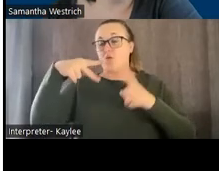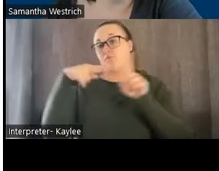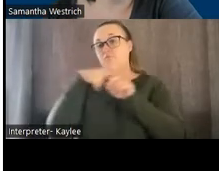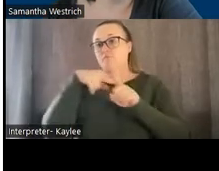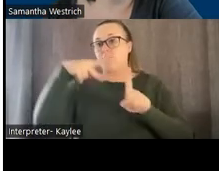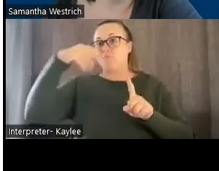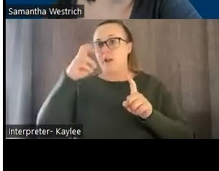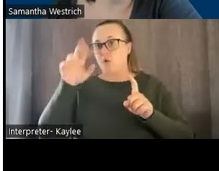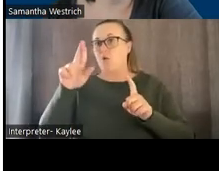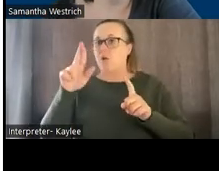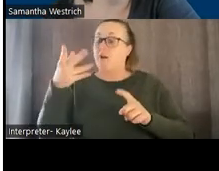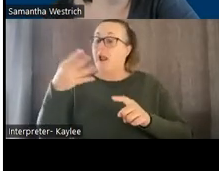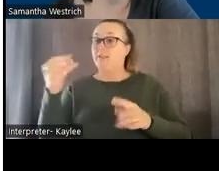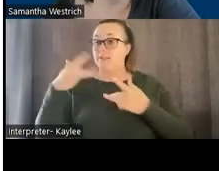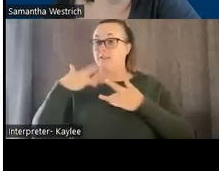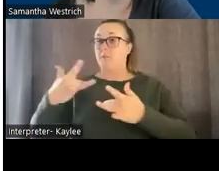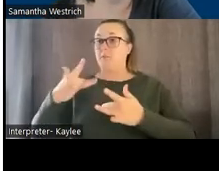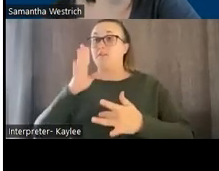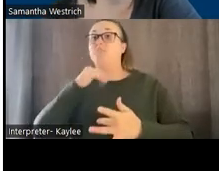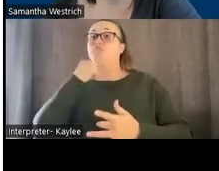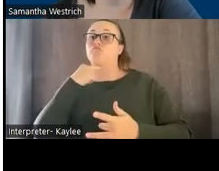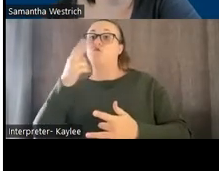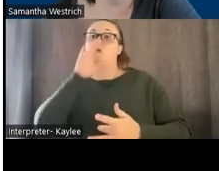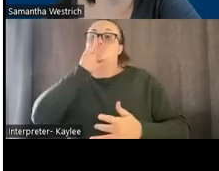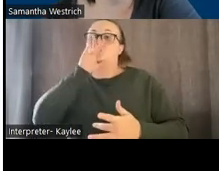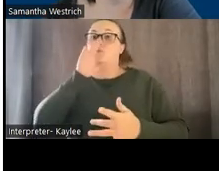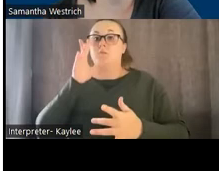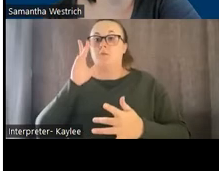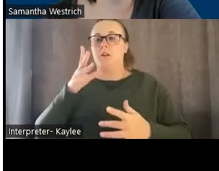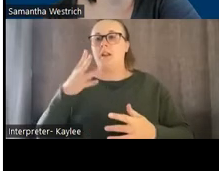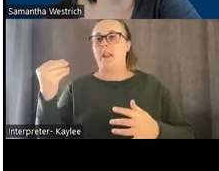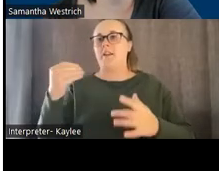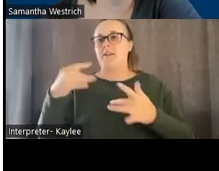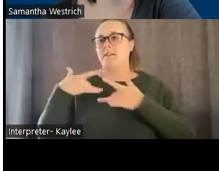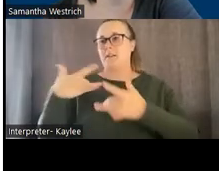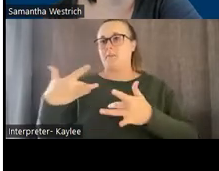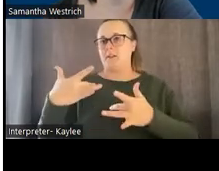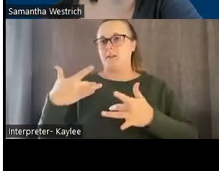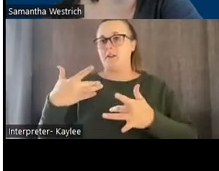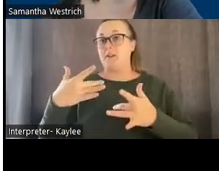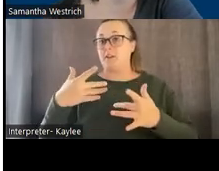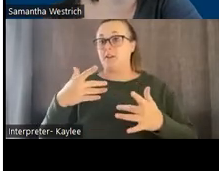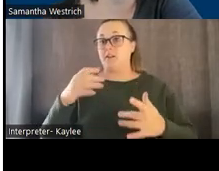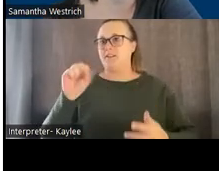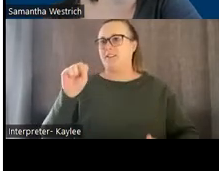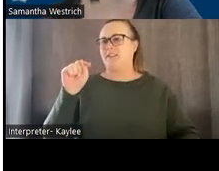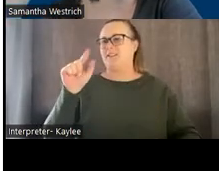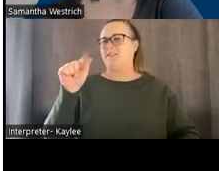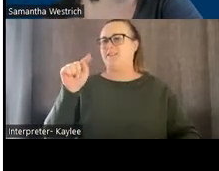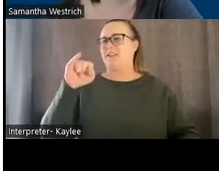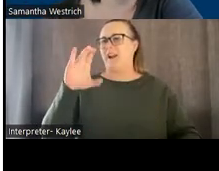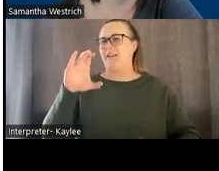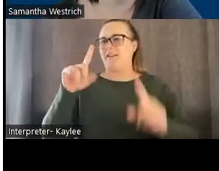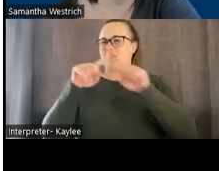And they are typically what we call static display. So that means as a person is engaging with the device, the